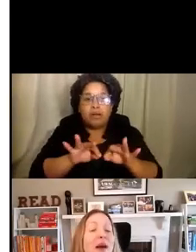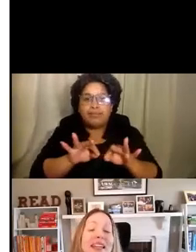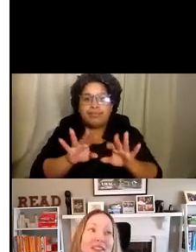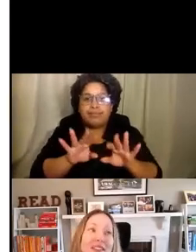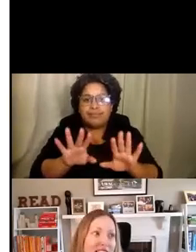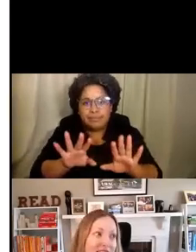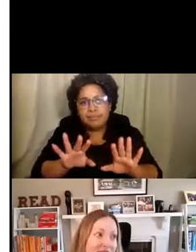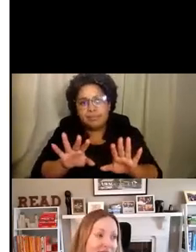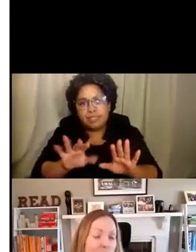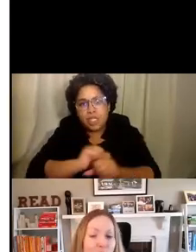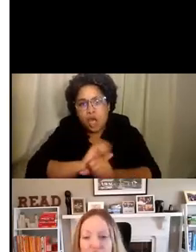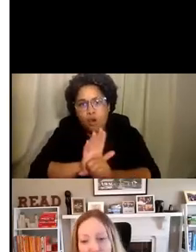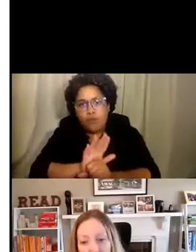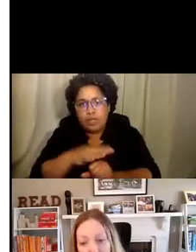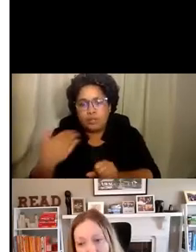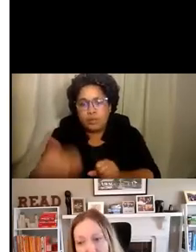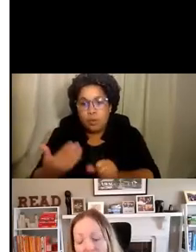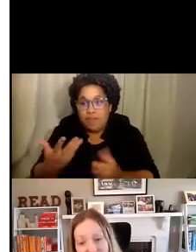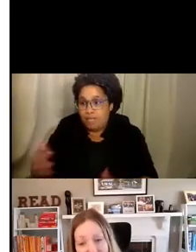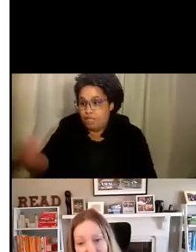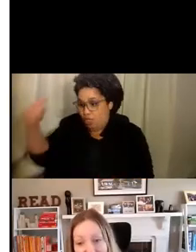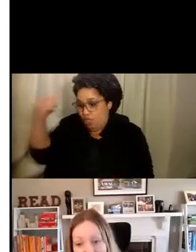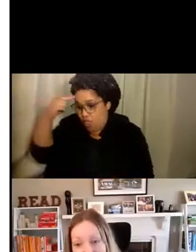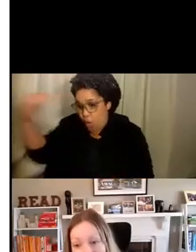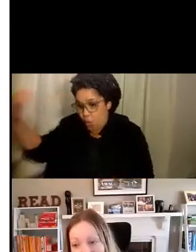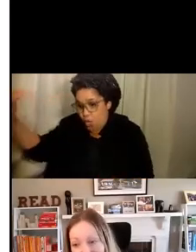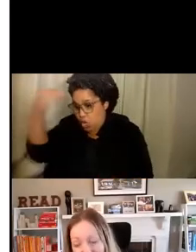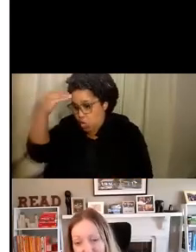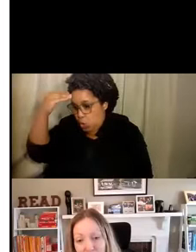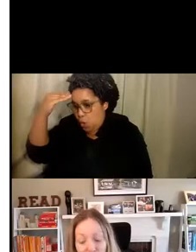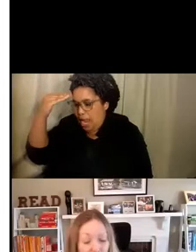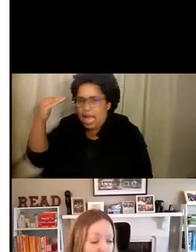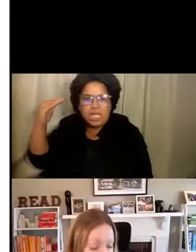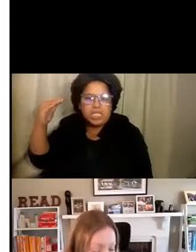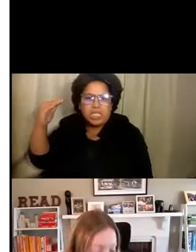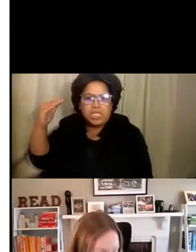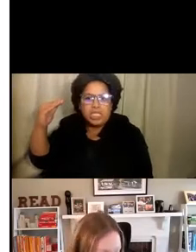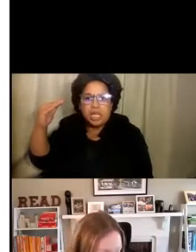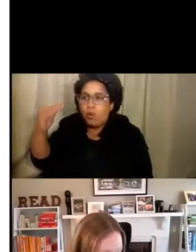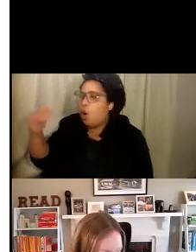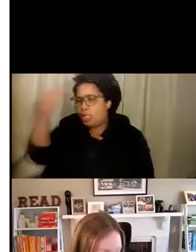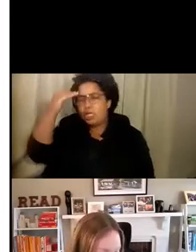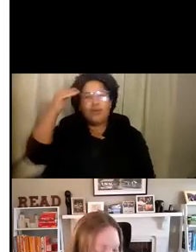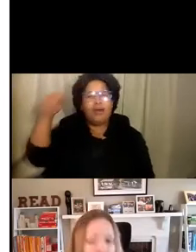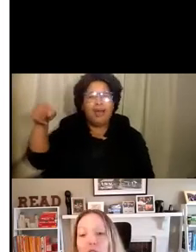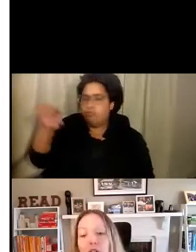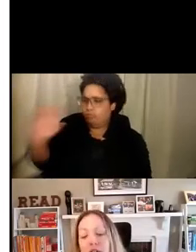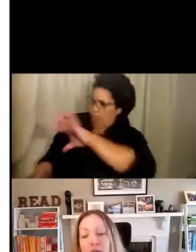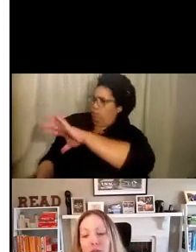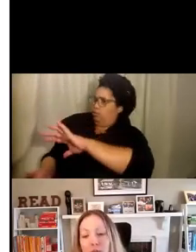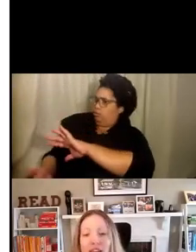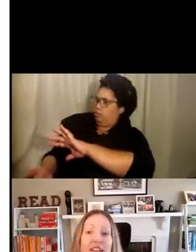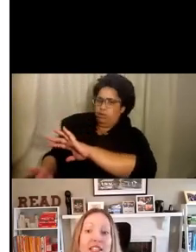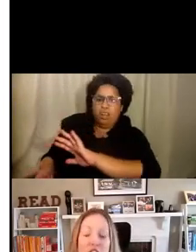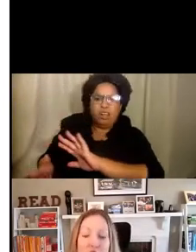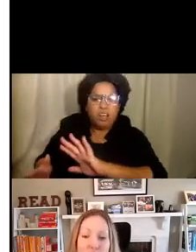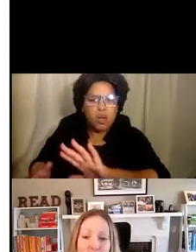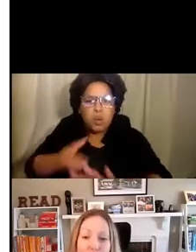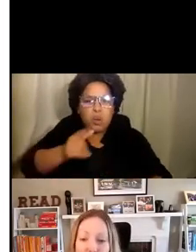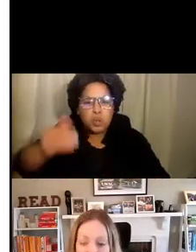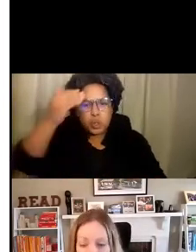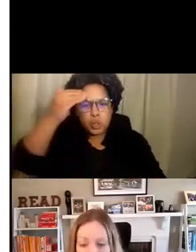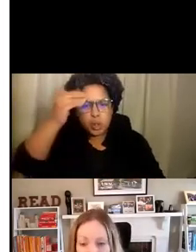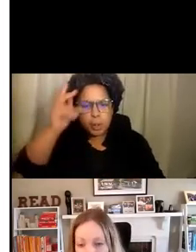has turned many of the things that we thought we knew on their head. Who knew that people could pivot